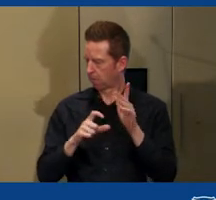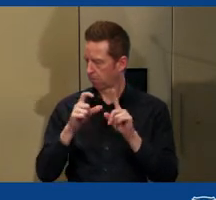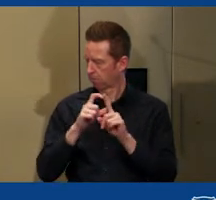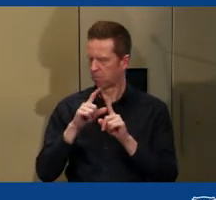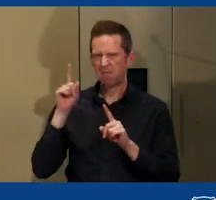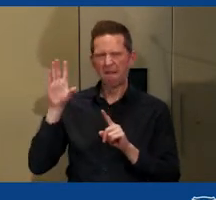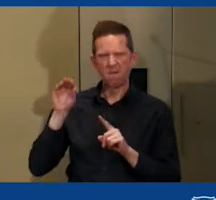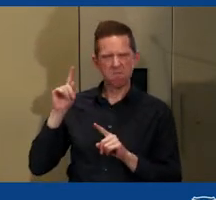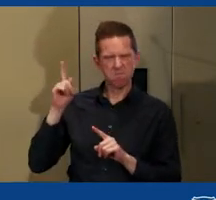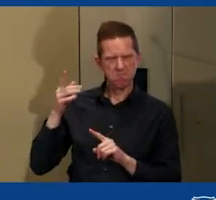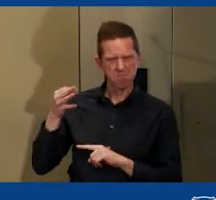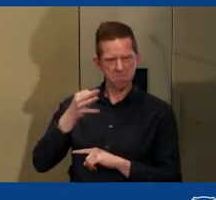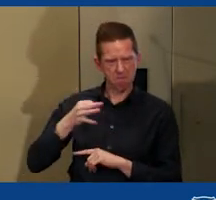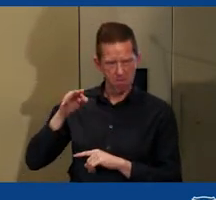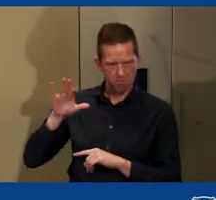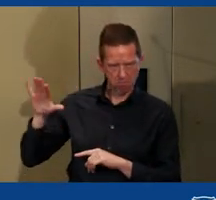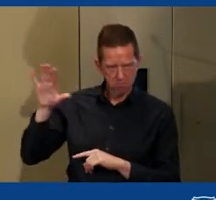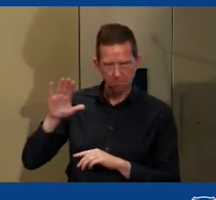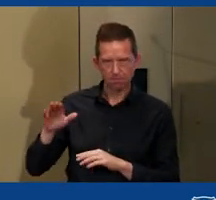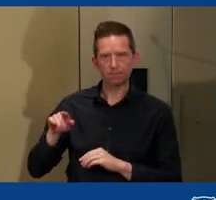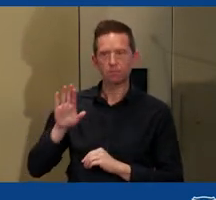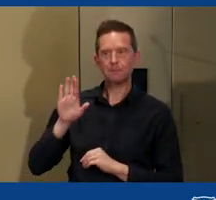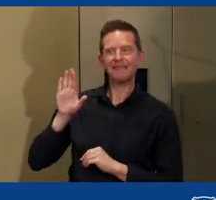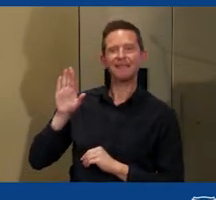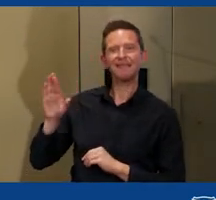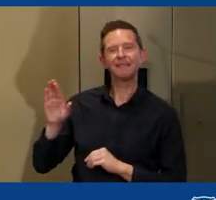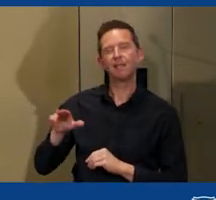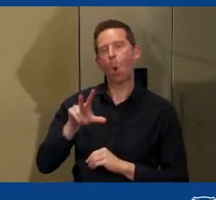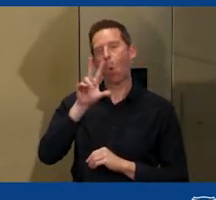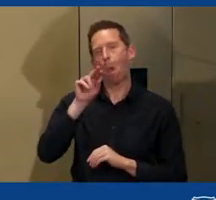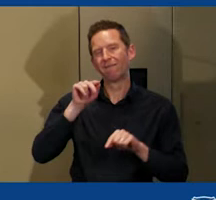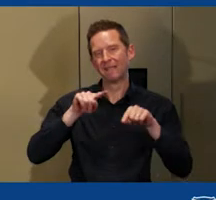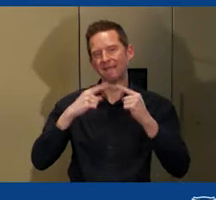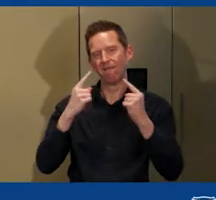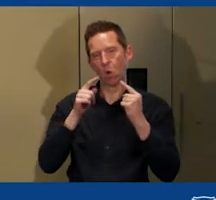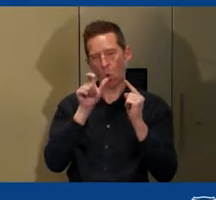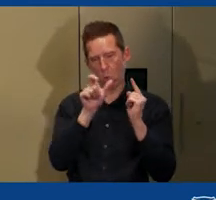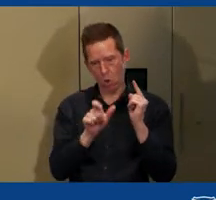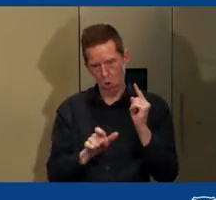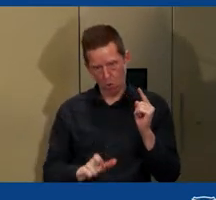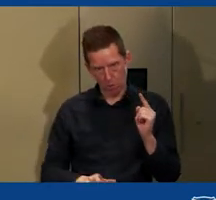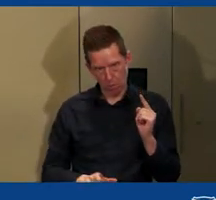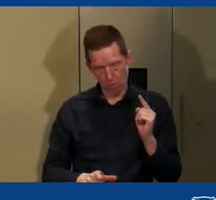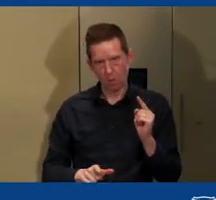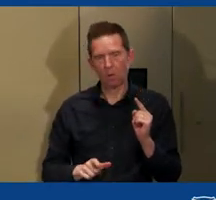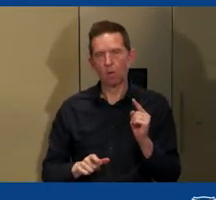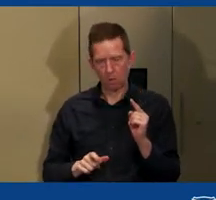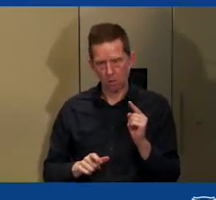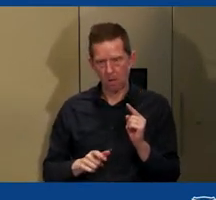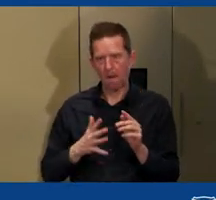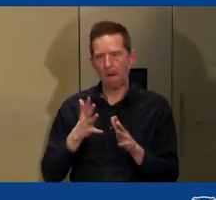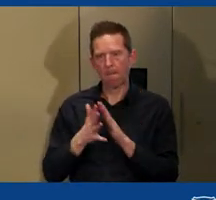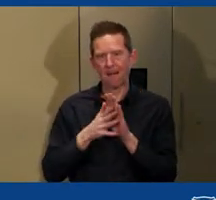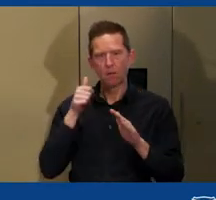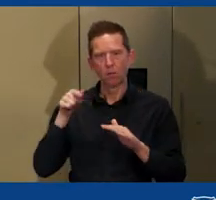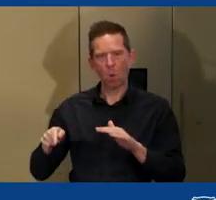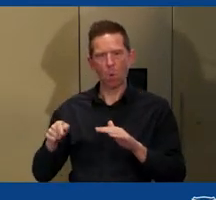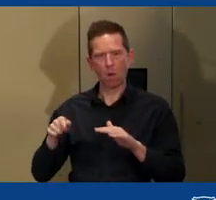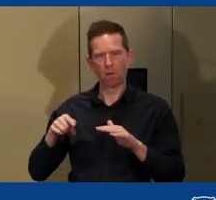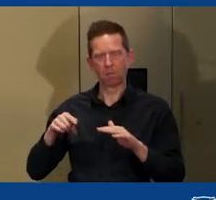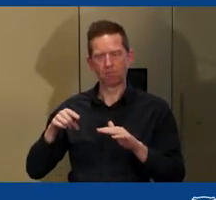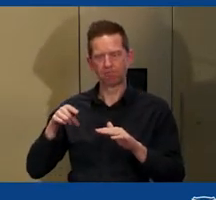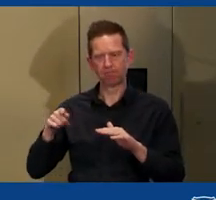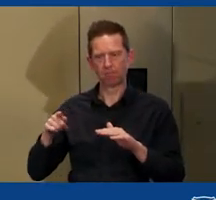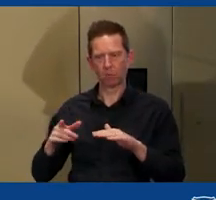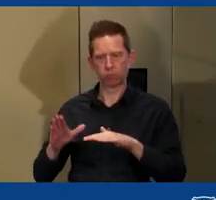Kaidelt has 12 different terms referring to different life stages of the dugong. I've just put a